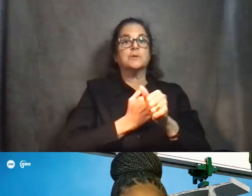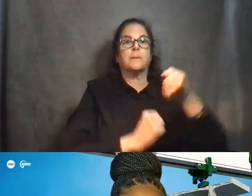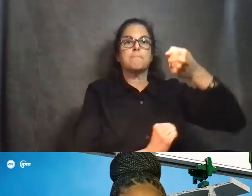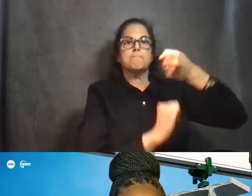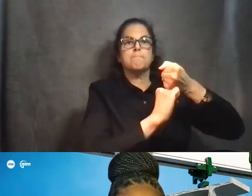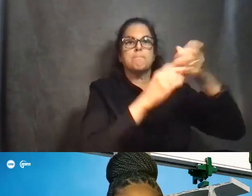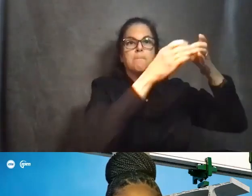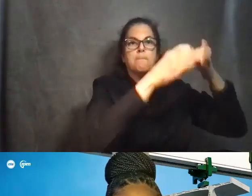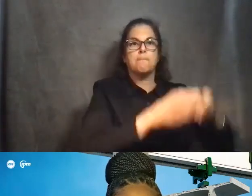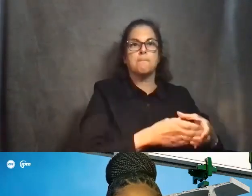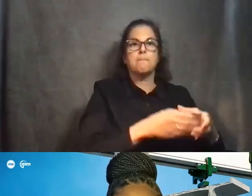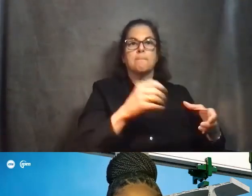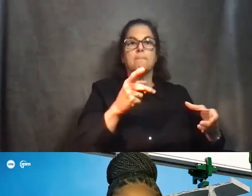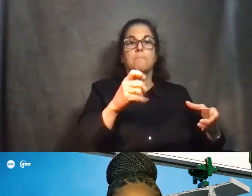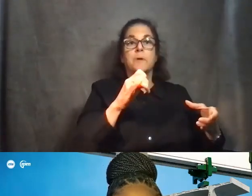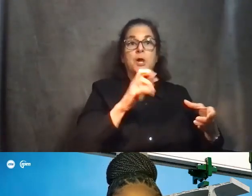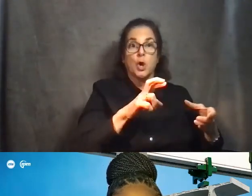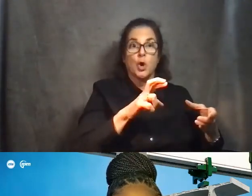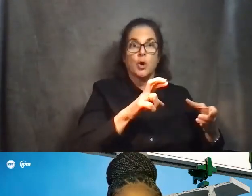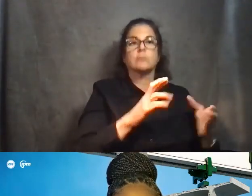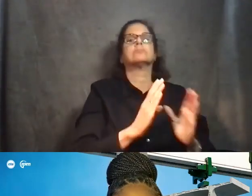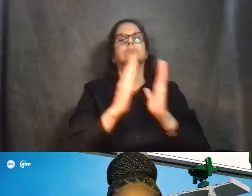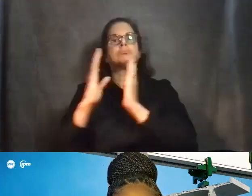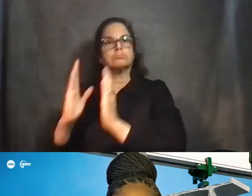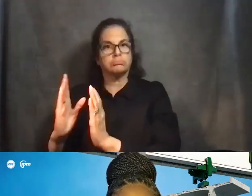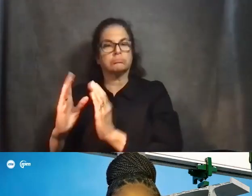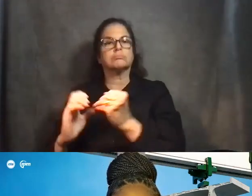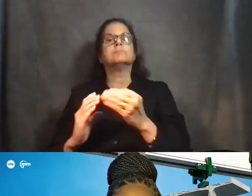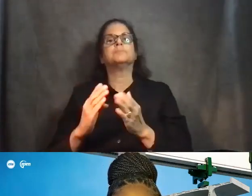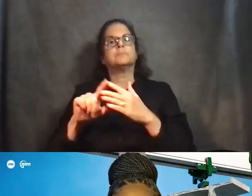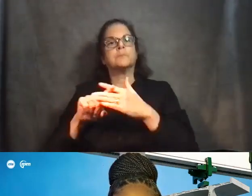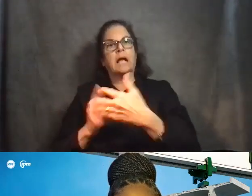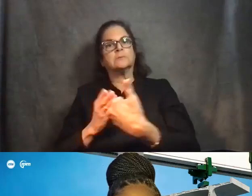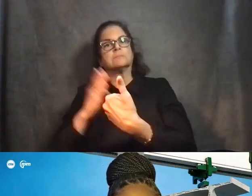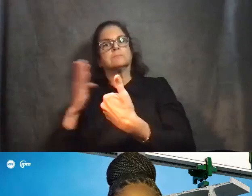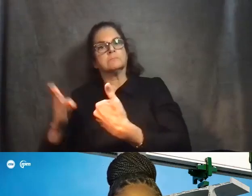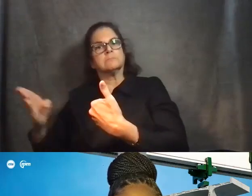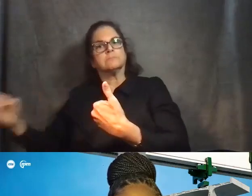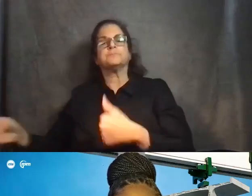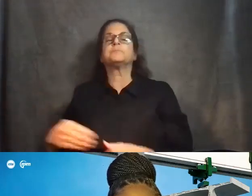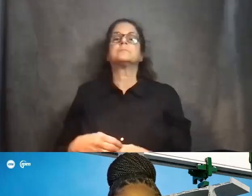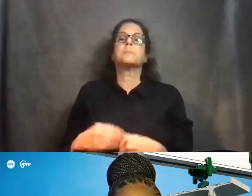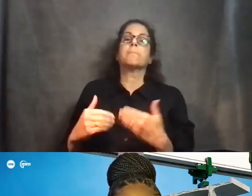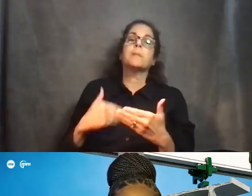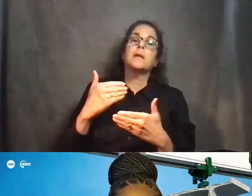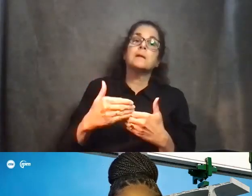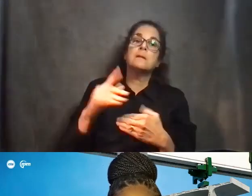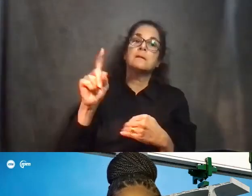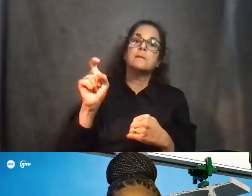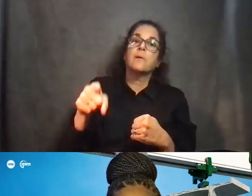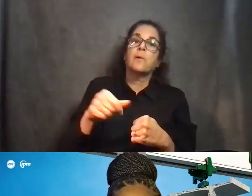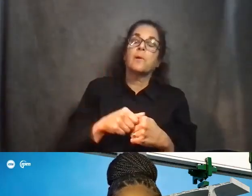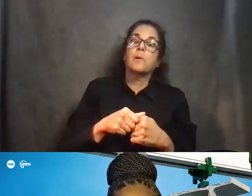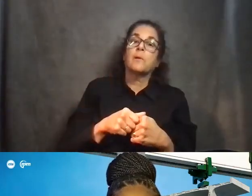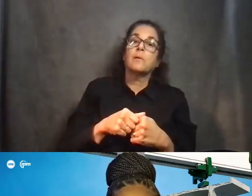over with the next span. Okay. The next question is for Jeff Wilson. Is there an opportunity to provide public parking